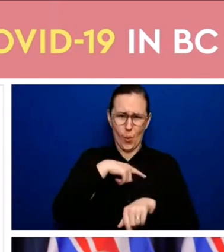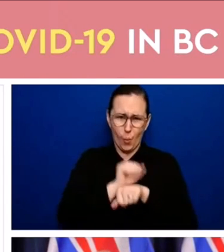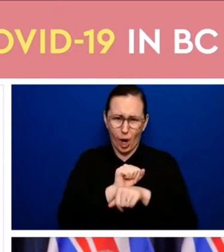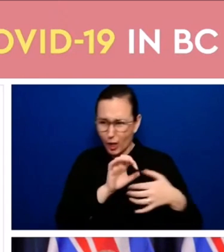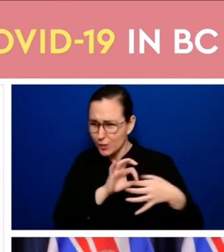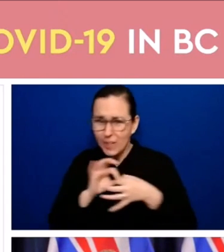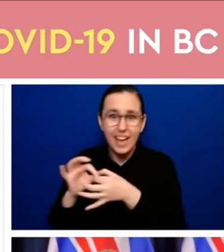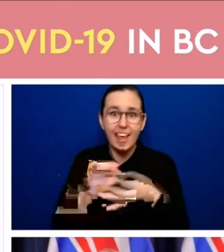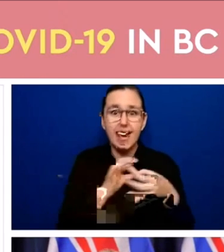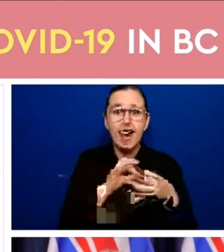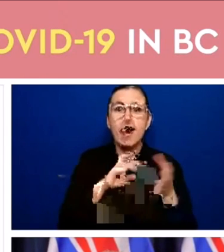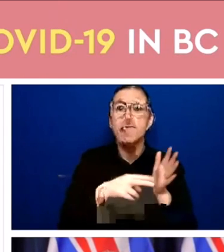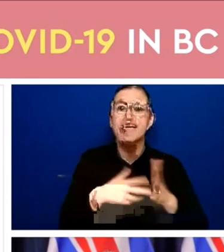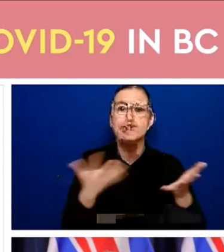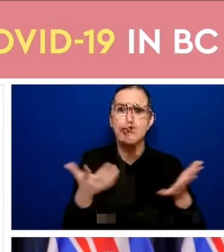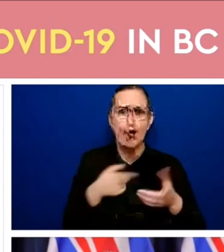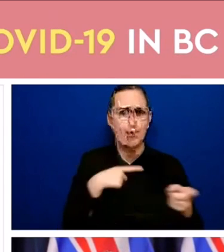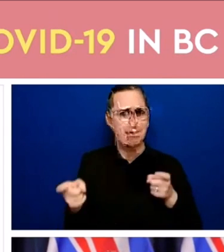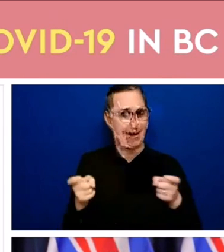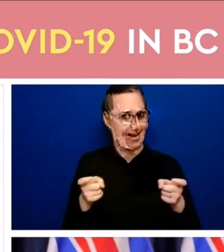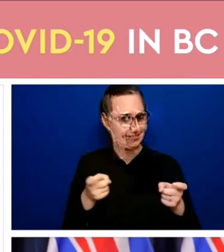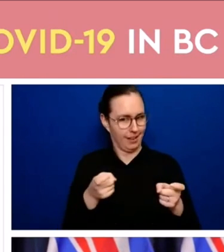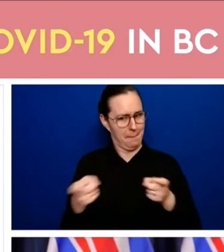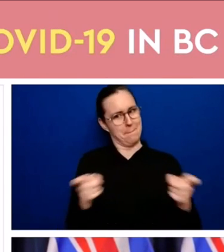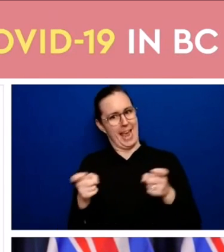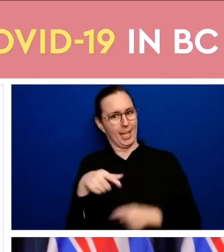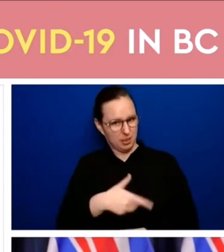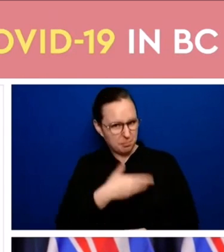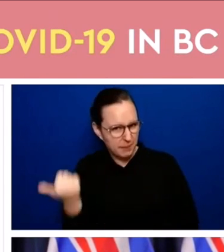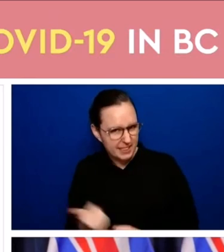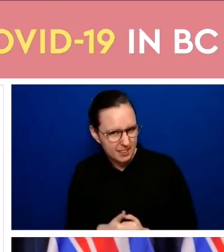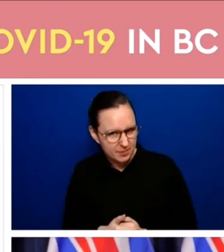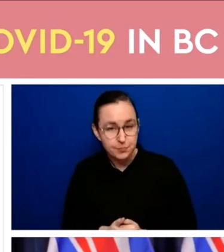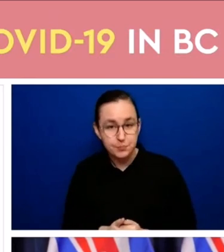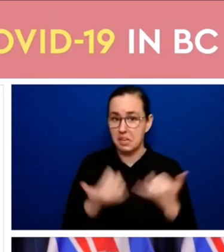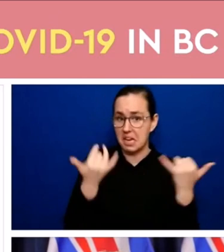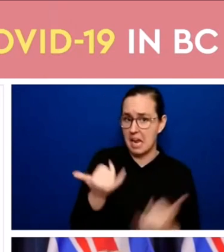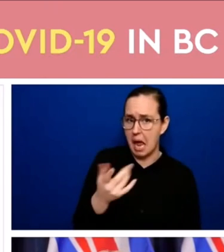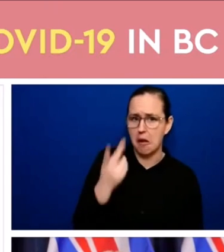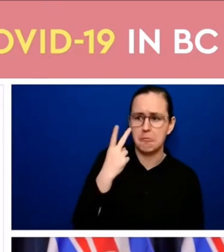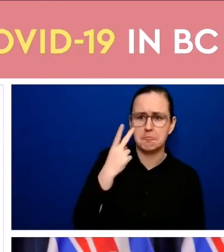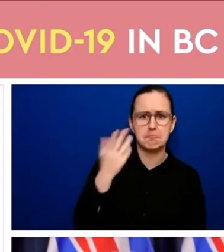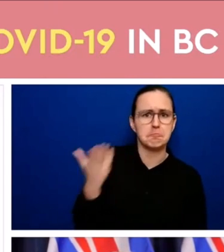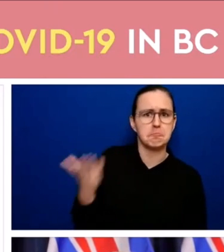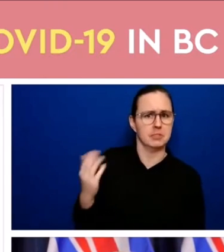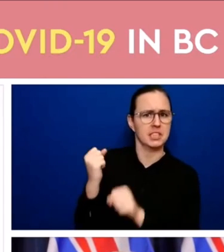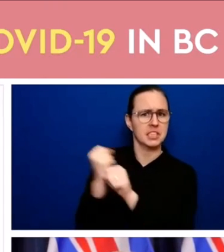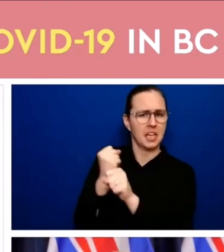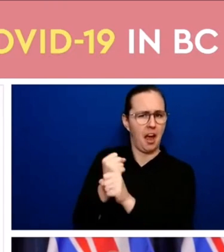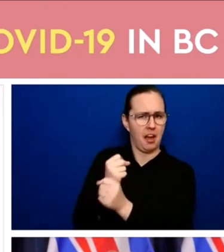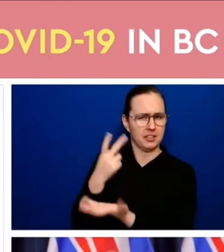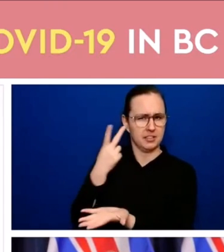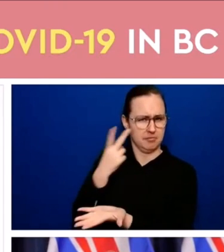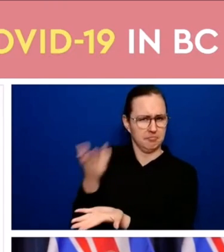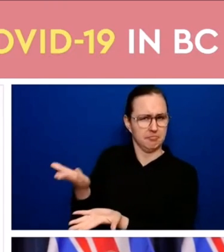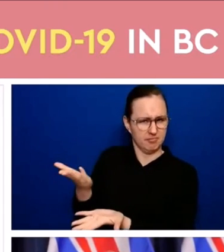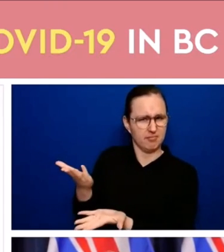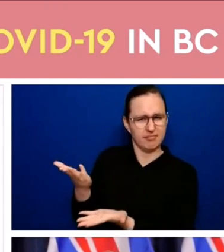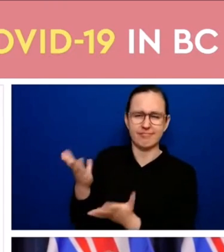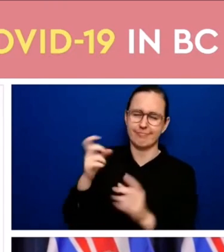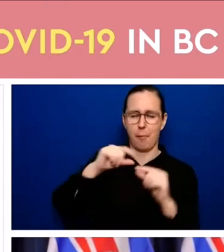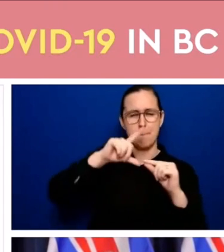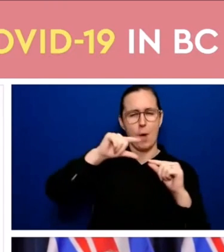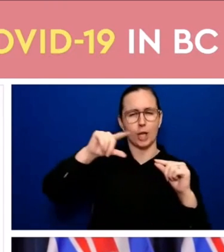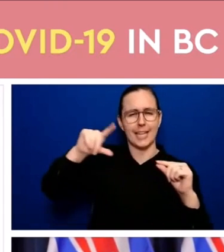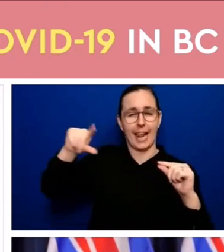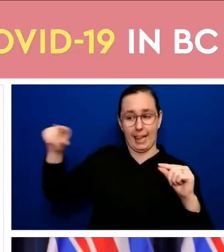the next slide again this is just a comparison of the data that we presented our modeling from the BCCDC modeling